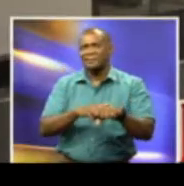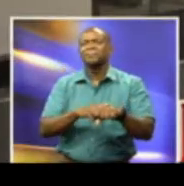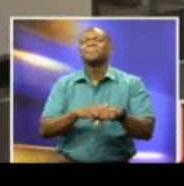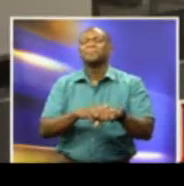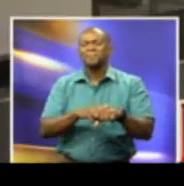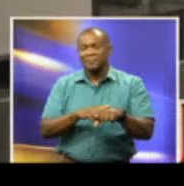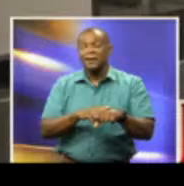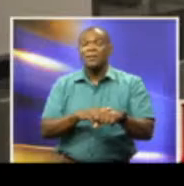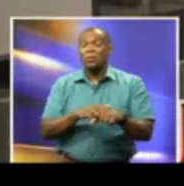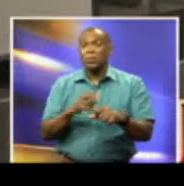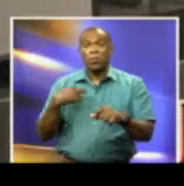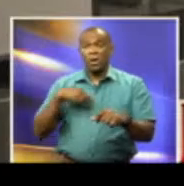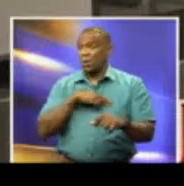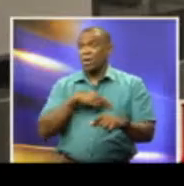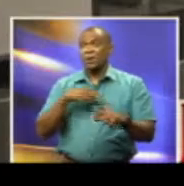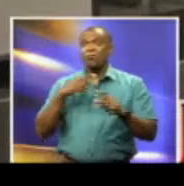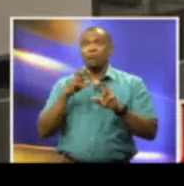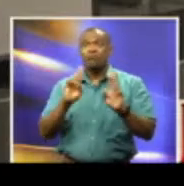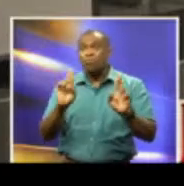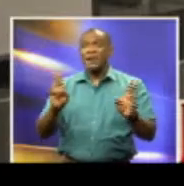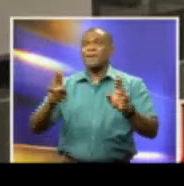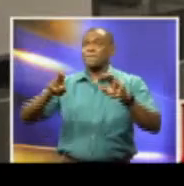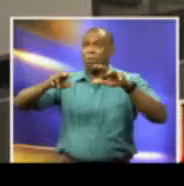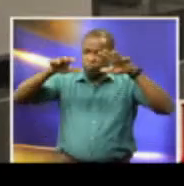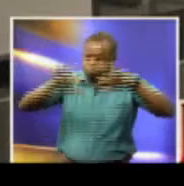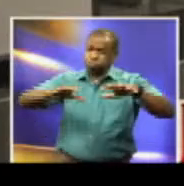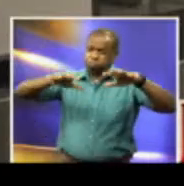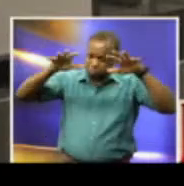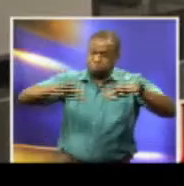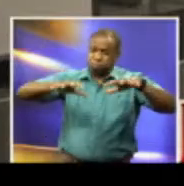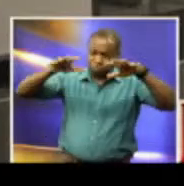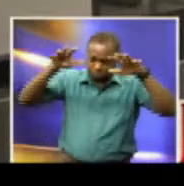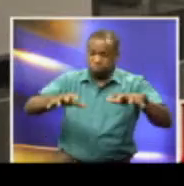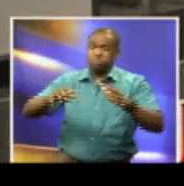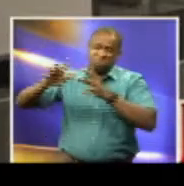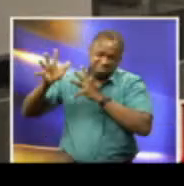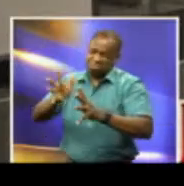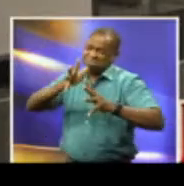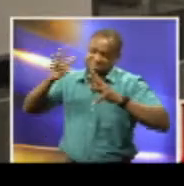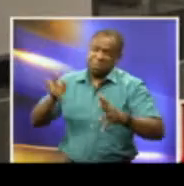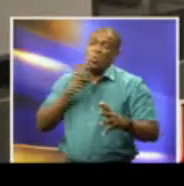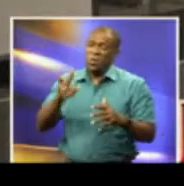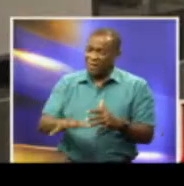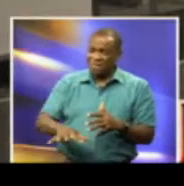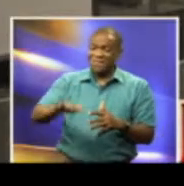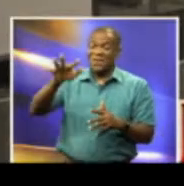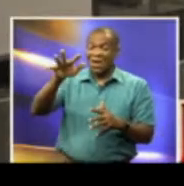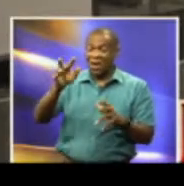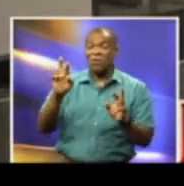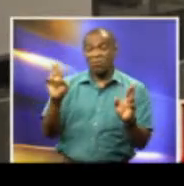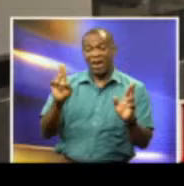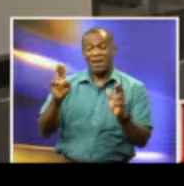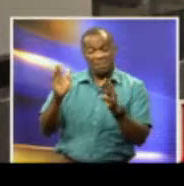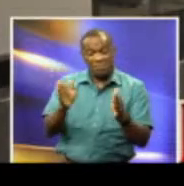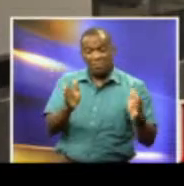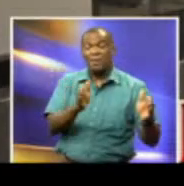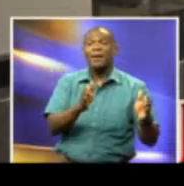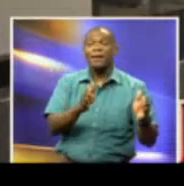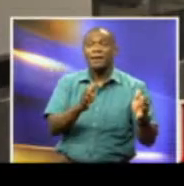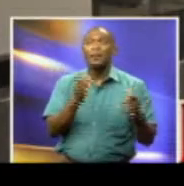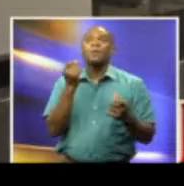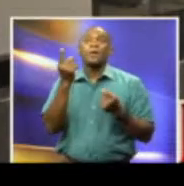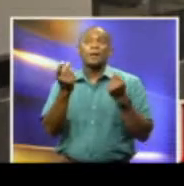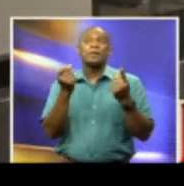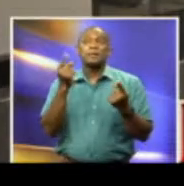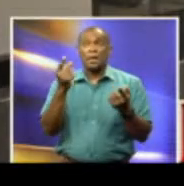torrential downpours and intense thunderstorms that could have caused life-threatening flash flooding in areas. And what we understand from